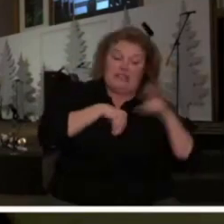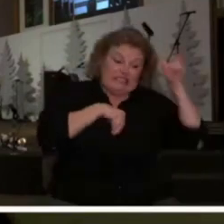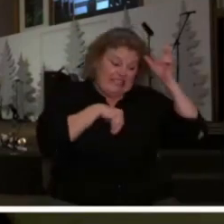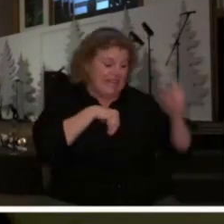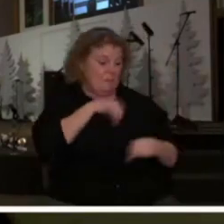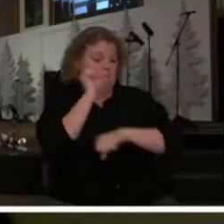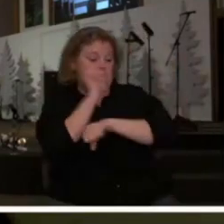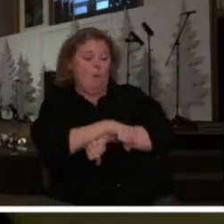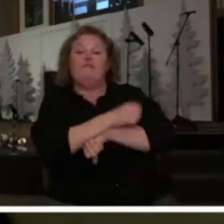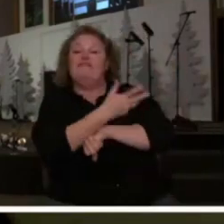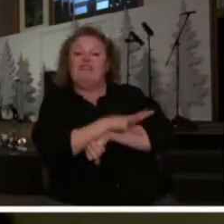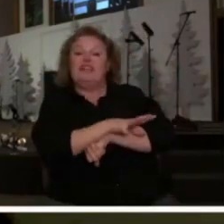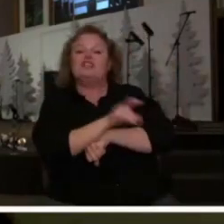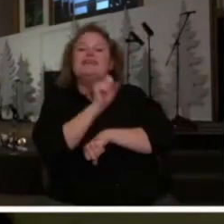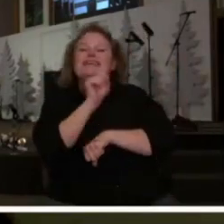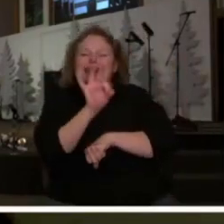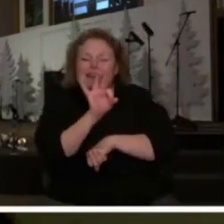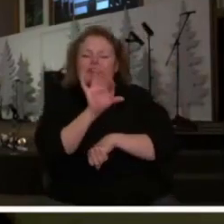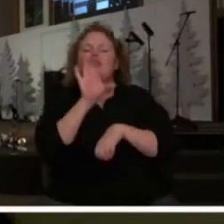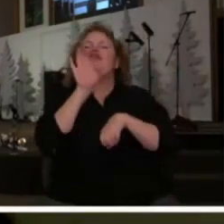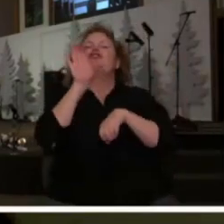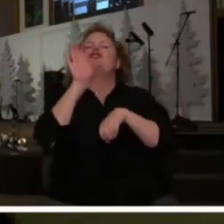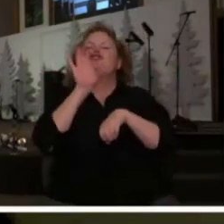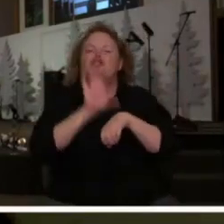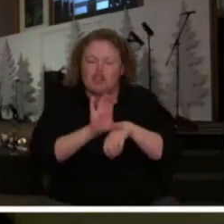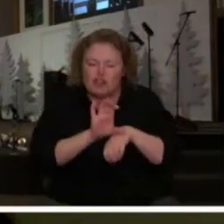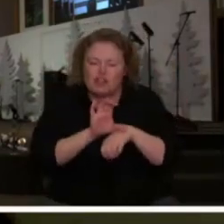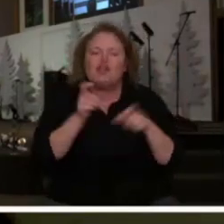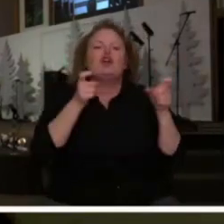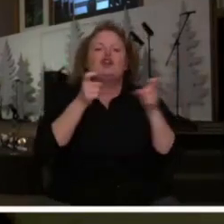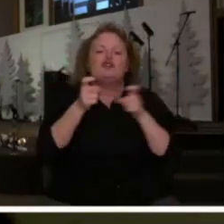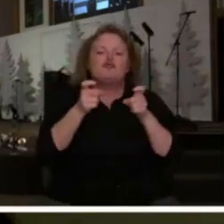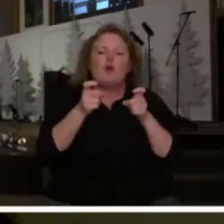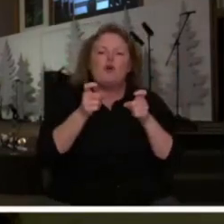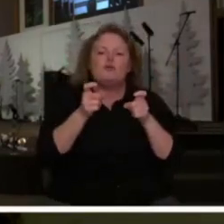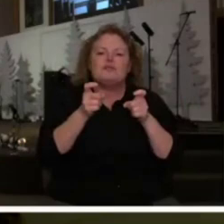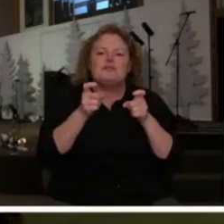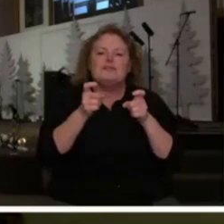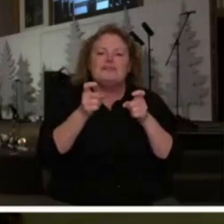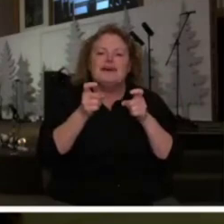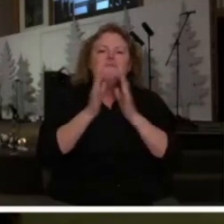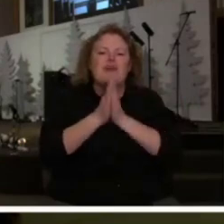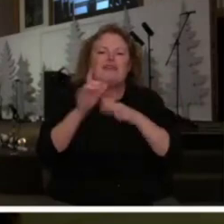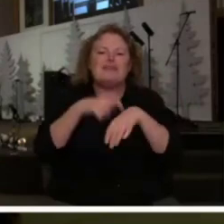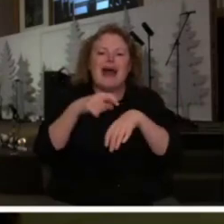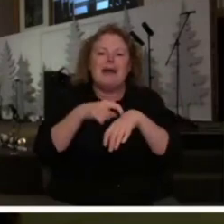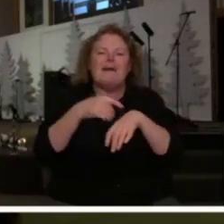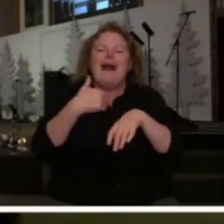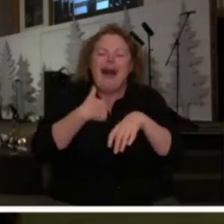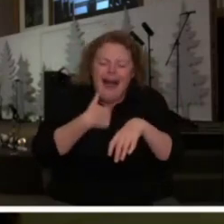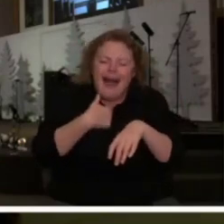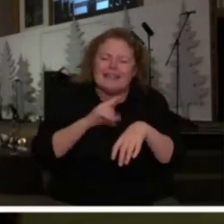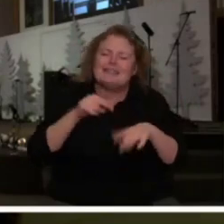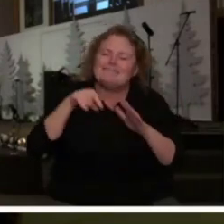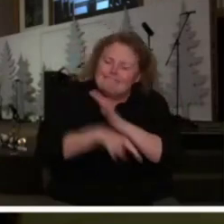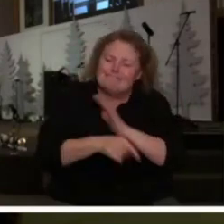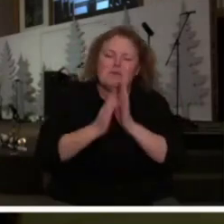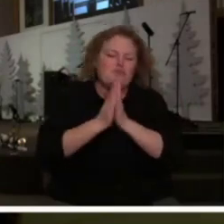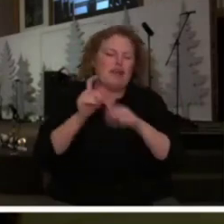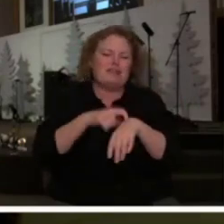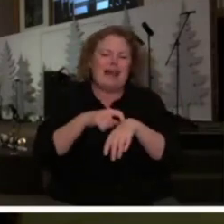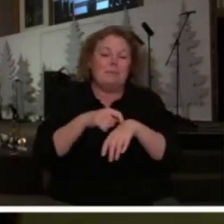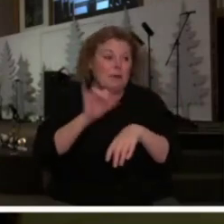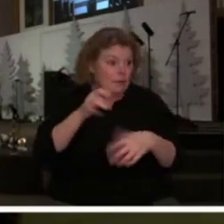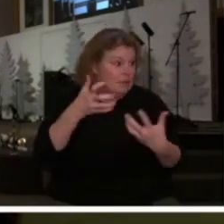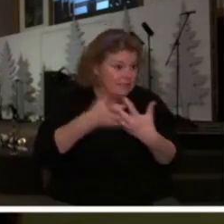defeated if the church will control the altar does this make sense to you is it applicable to